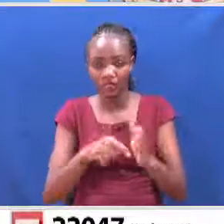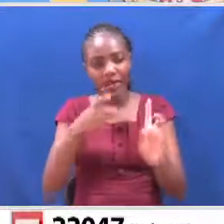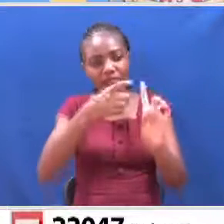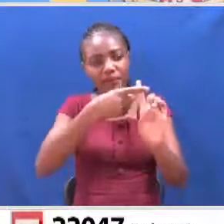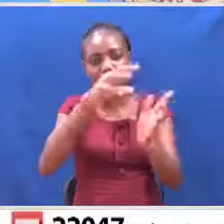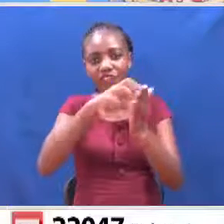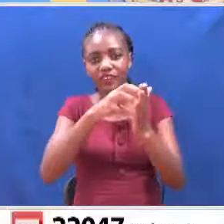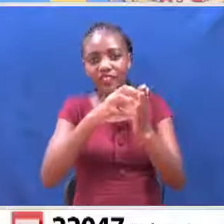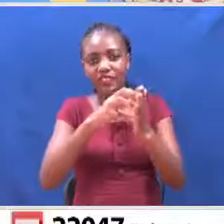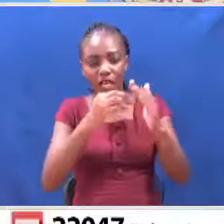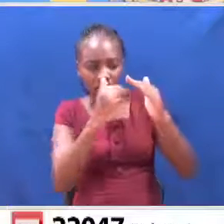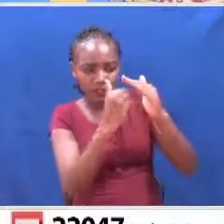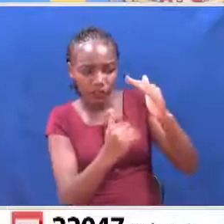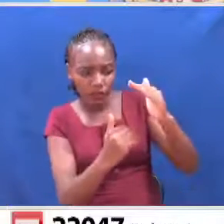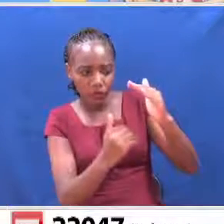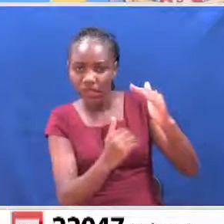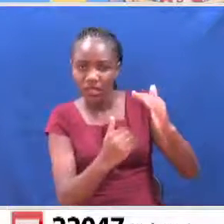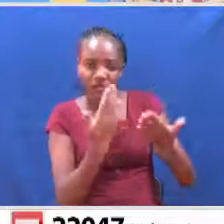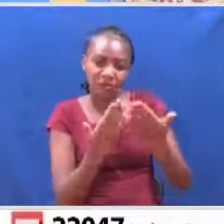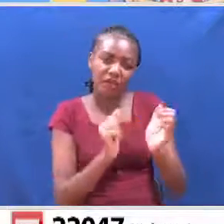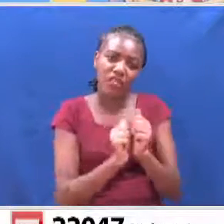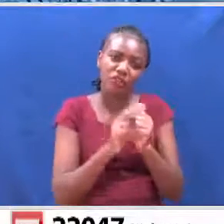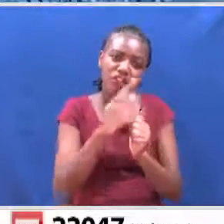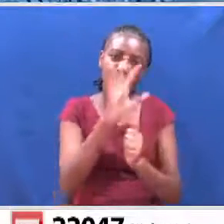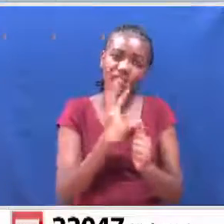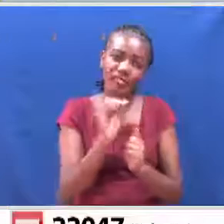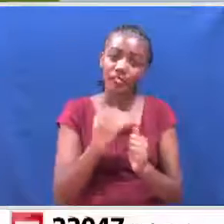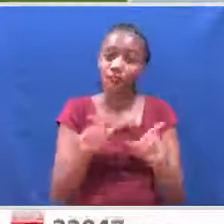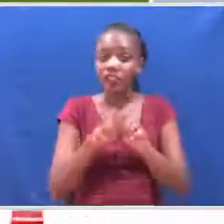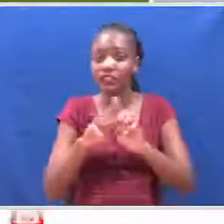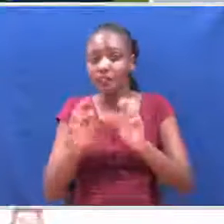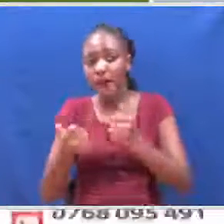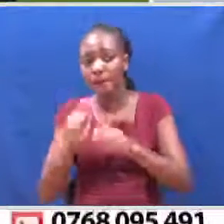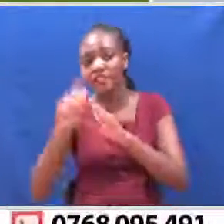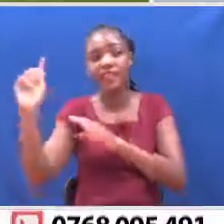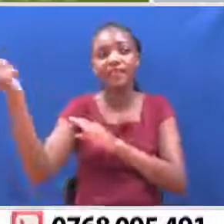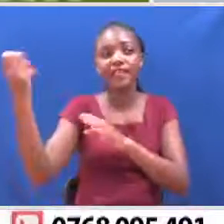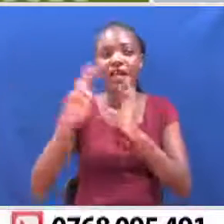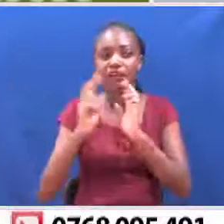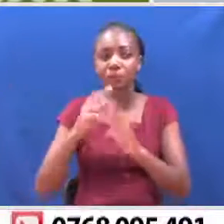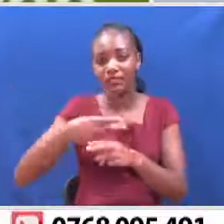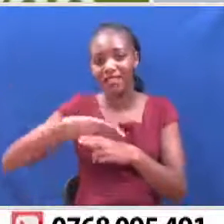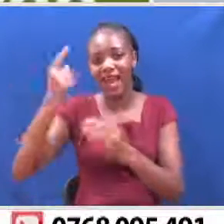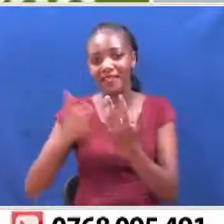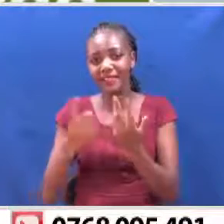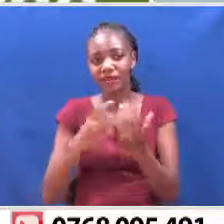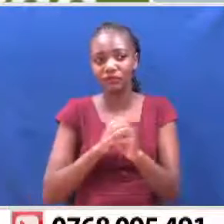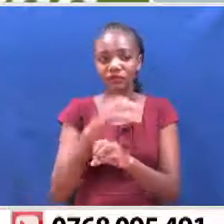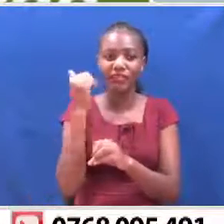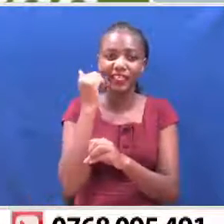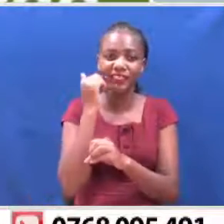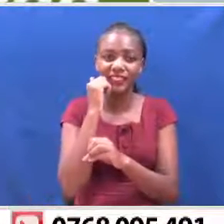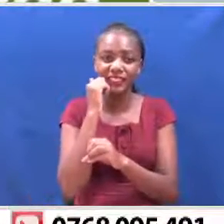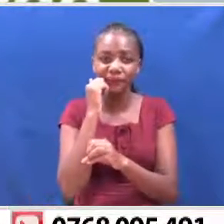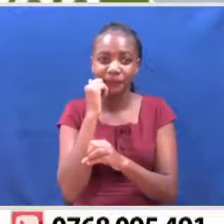rate fall down to levels of around 12 percent or so. This even as Kenya records the highest number of COVID-19